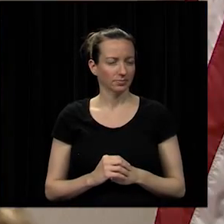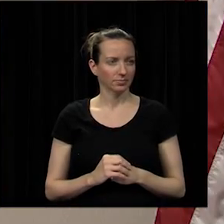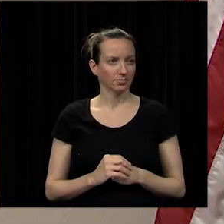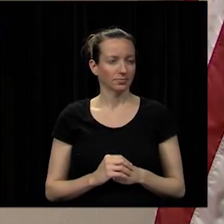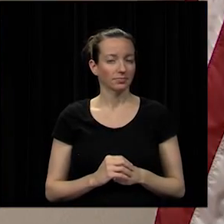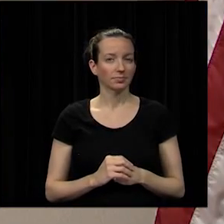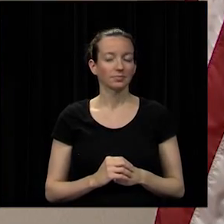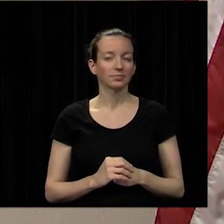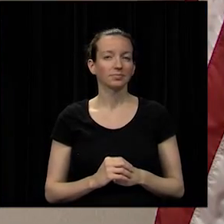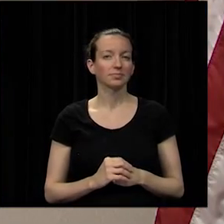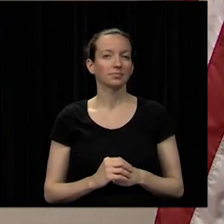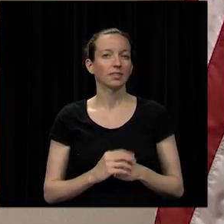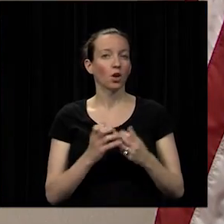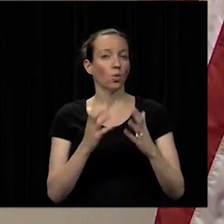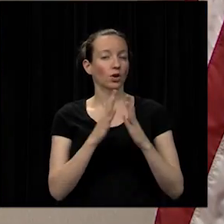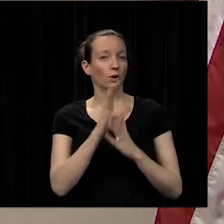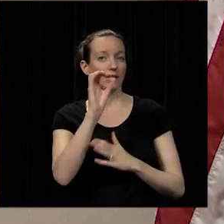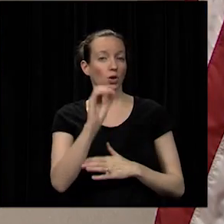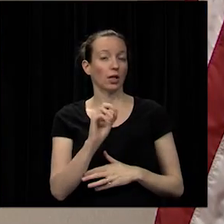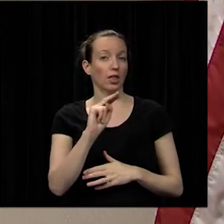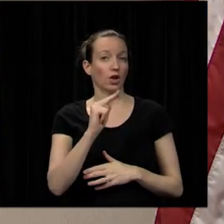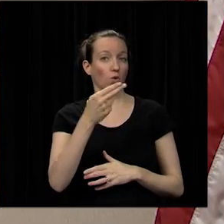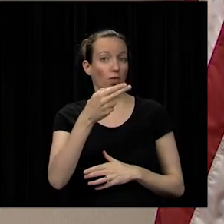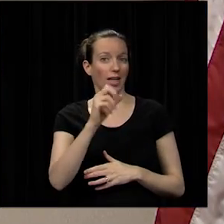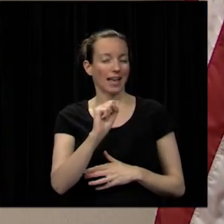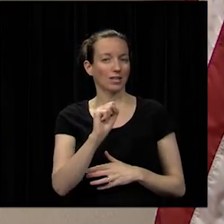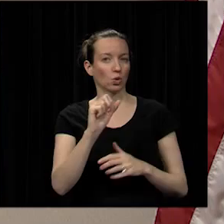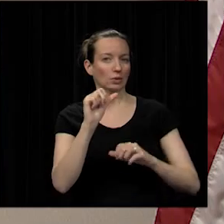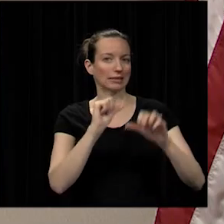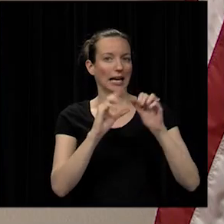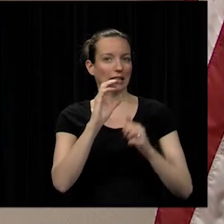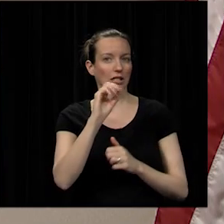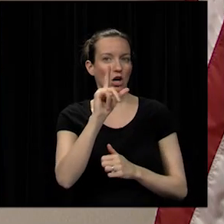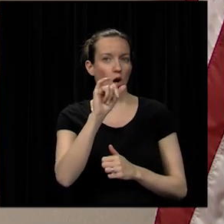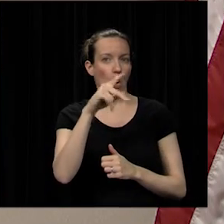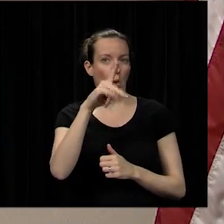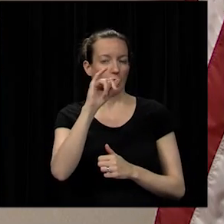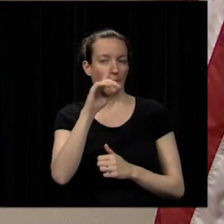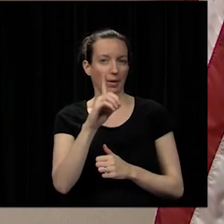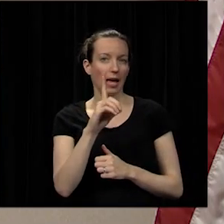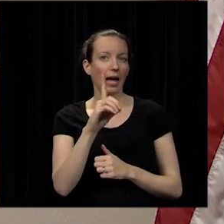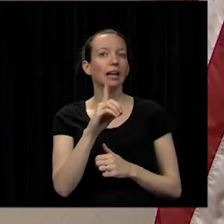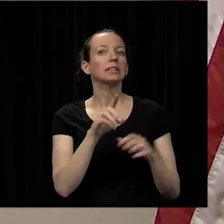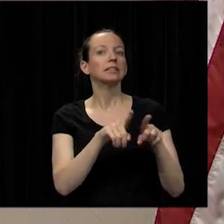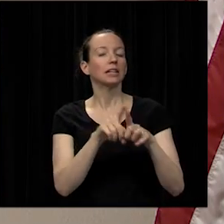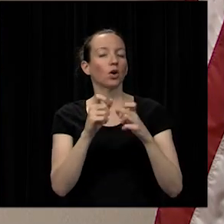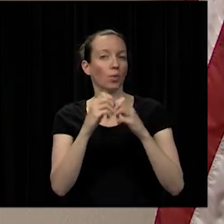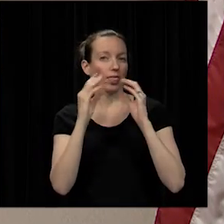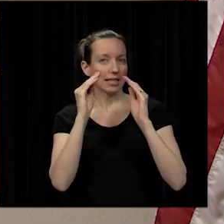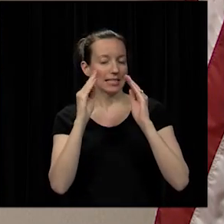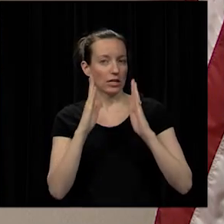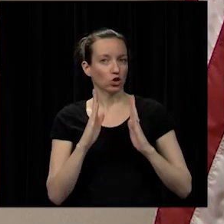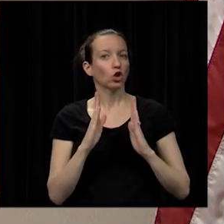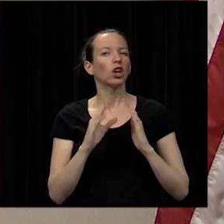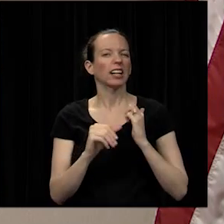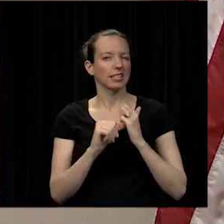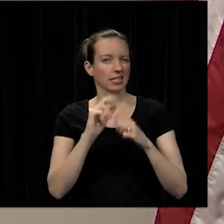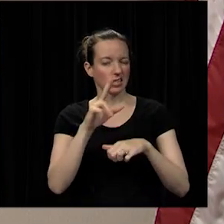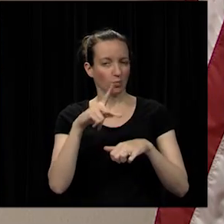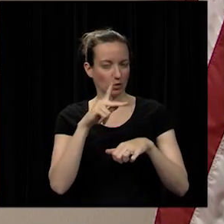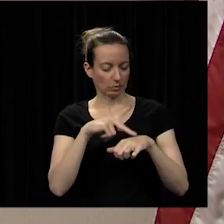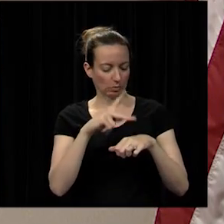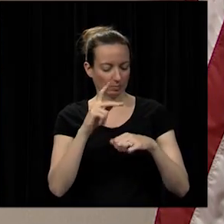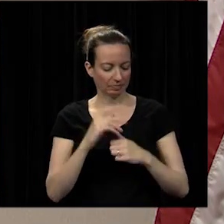next i'd like to ask the olathe north high school science olympiad team to come forward along with teacher julie kissel and assistant principal chad